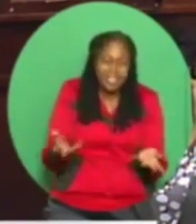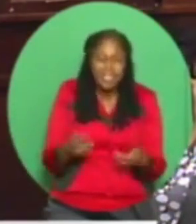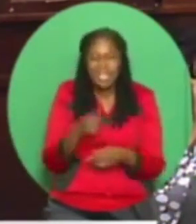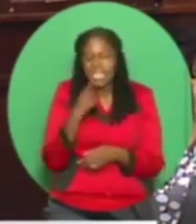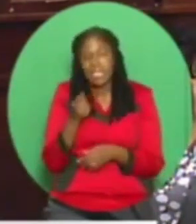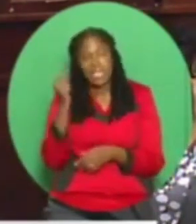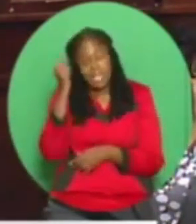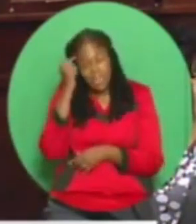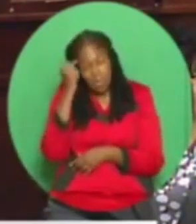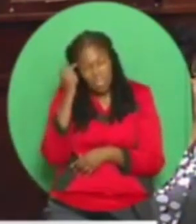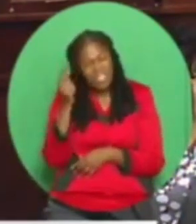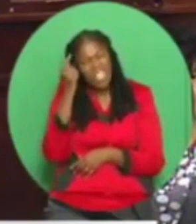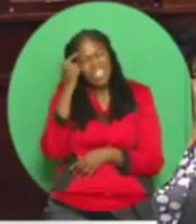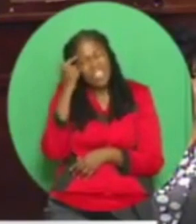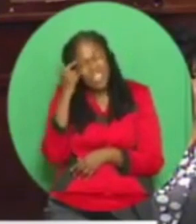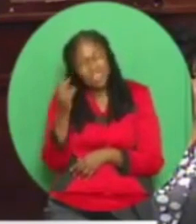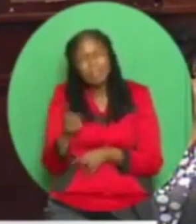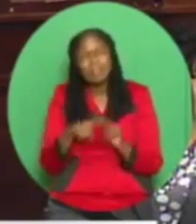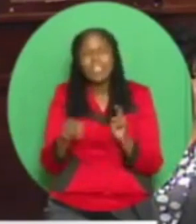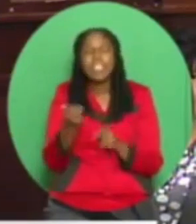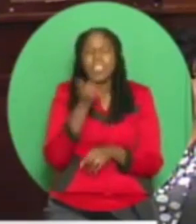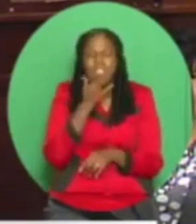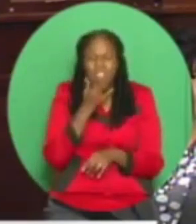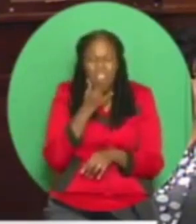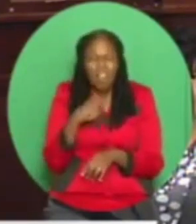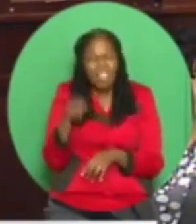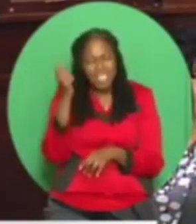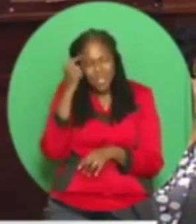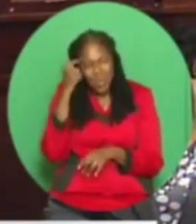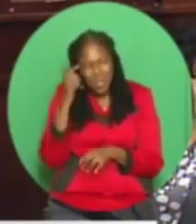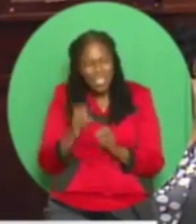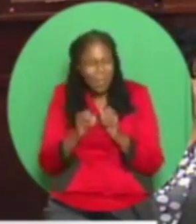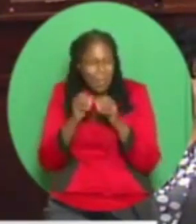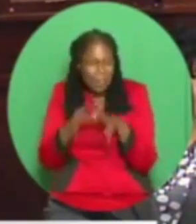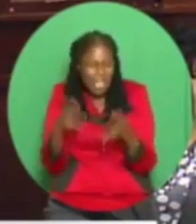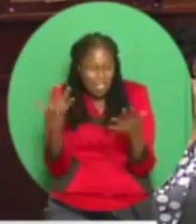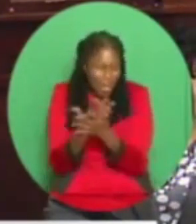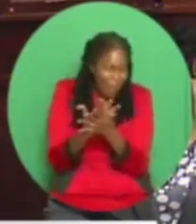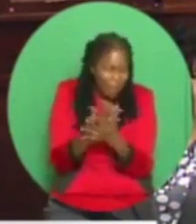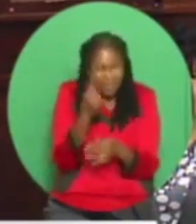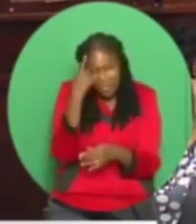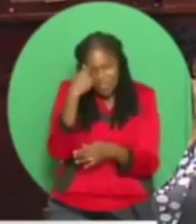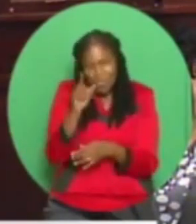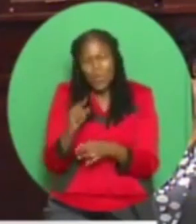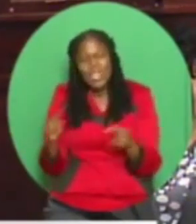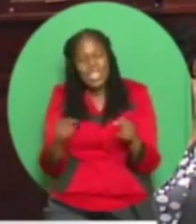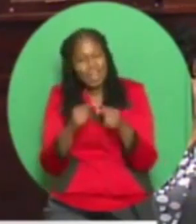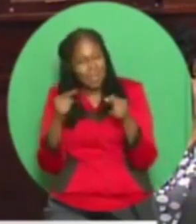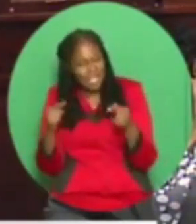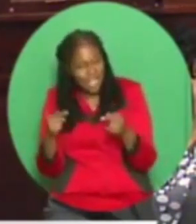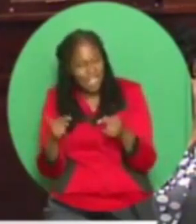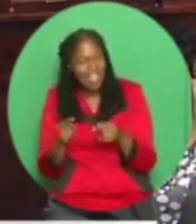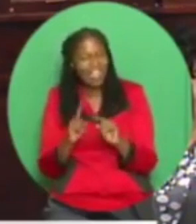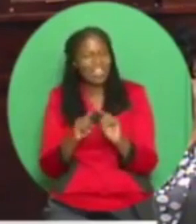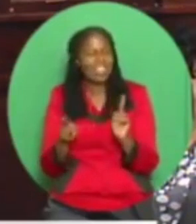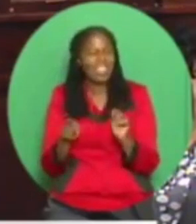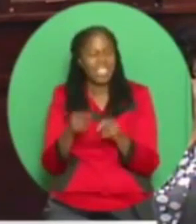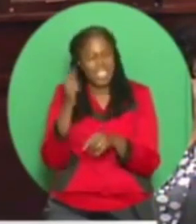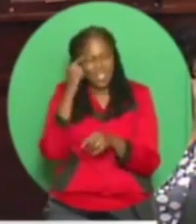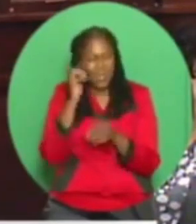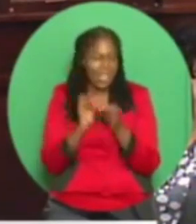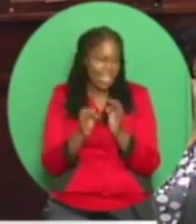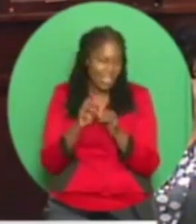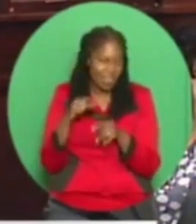they thought, wrongfully, they would set a fox trap for the opposition. They thought they would set a trap where, if we